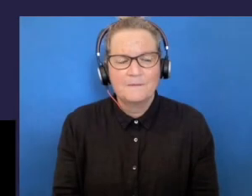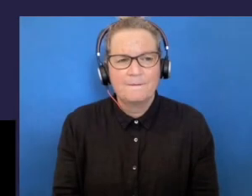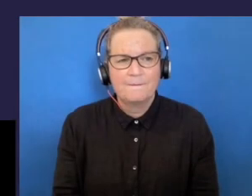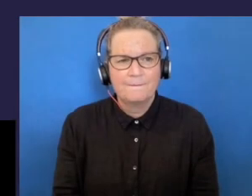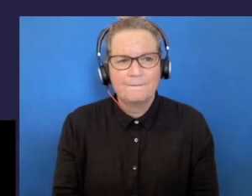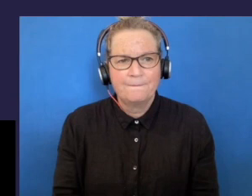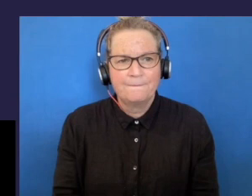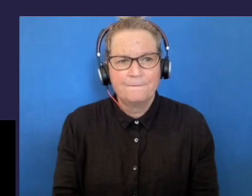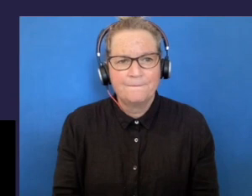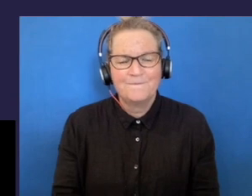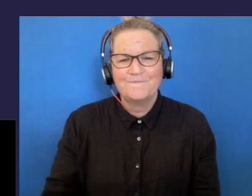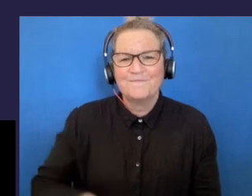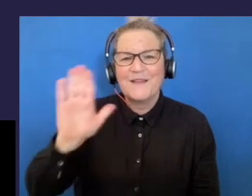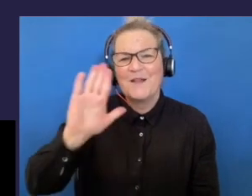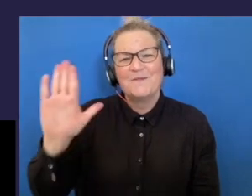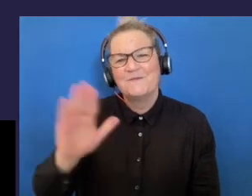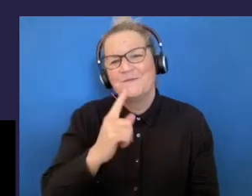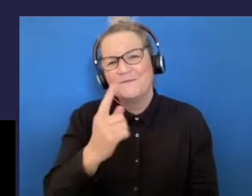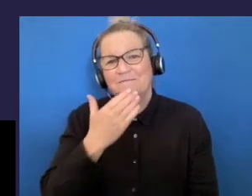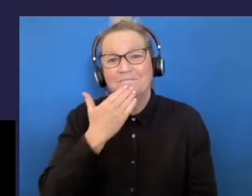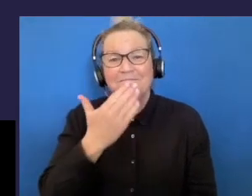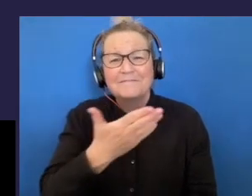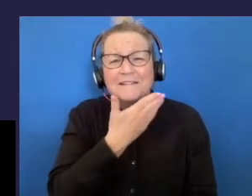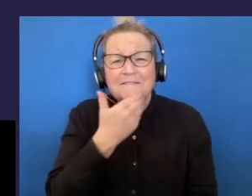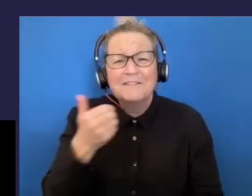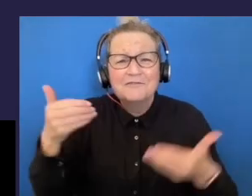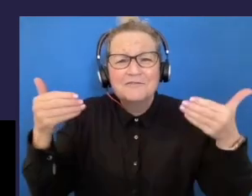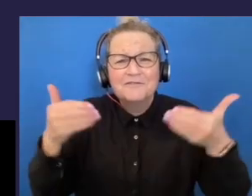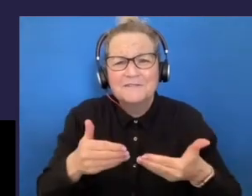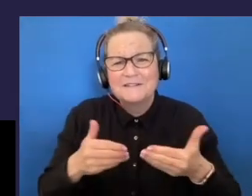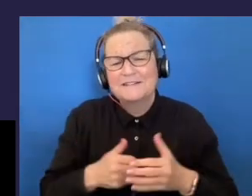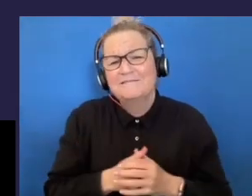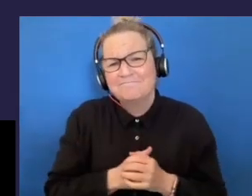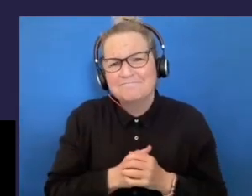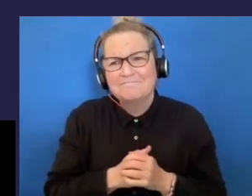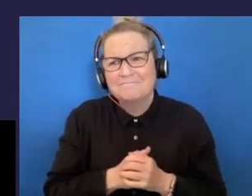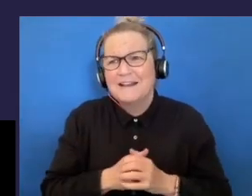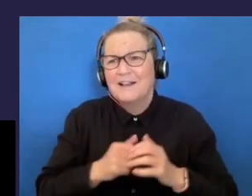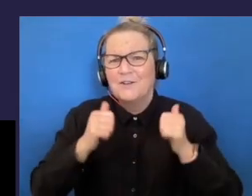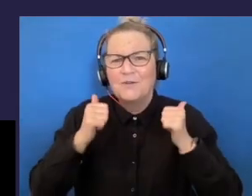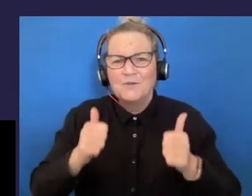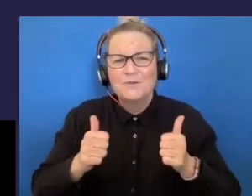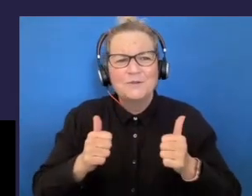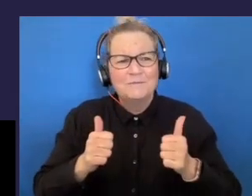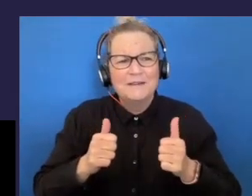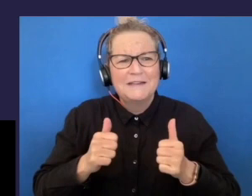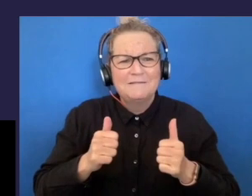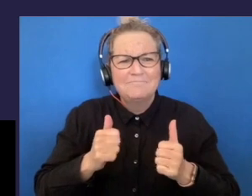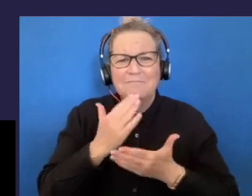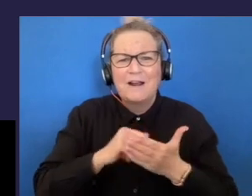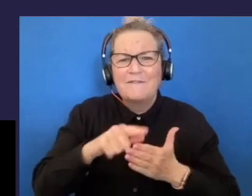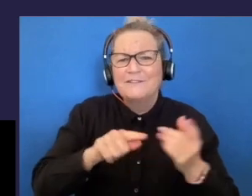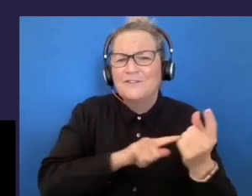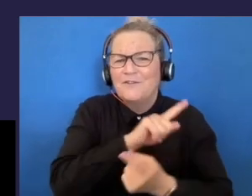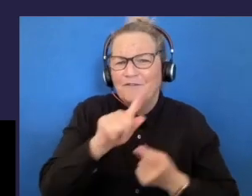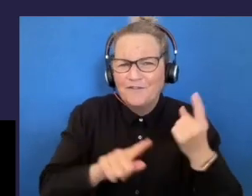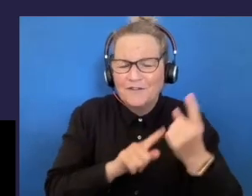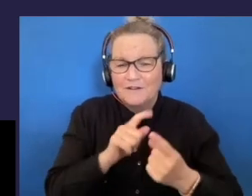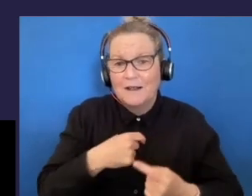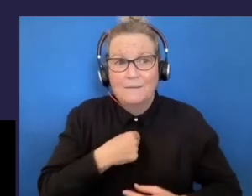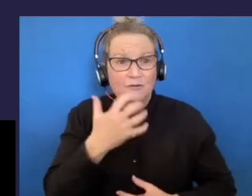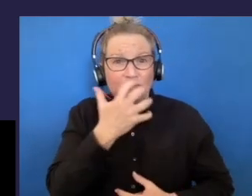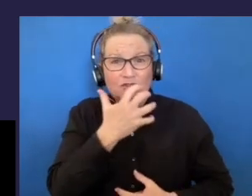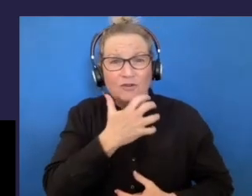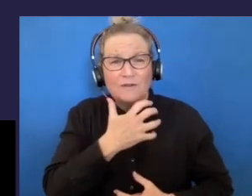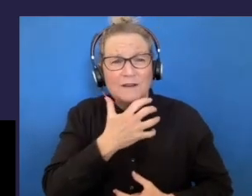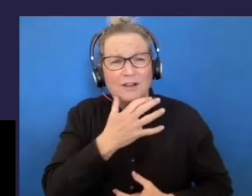Hi everyone, thank you for the lovely introduction. It's so good to be part of this Purpose Matters Conference and I'm sorry that I can't be there